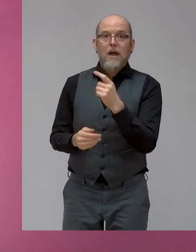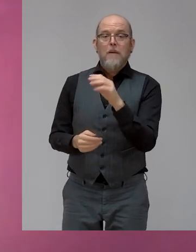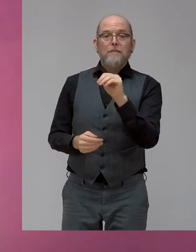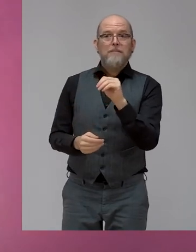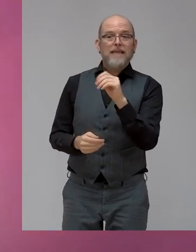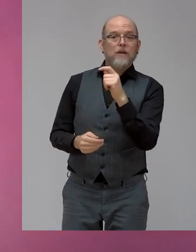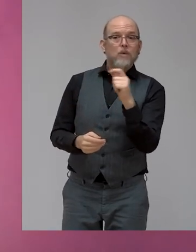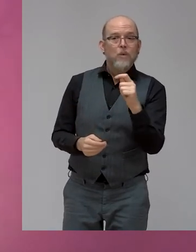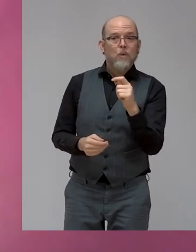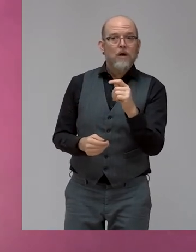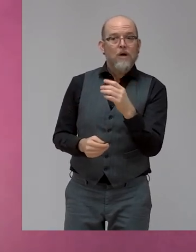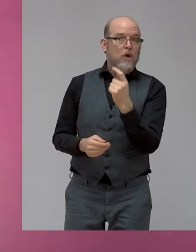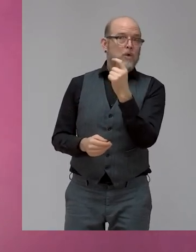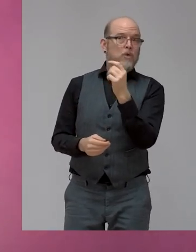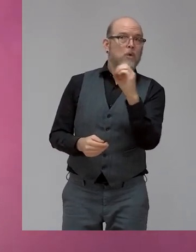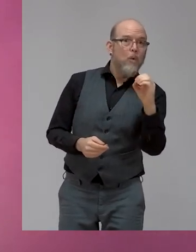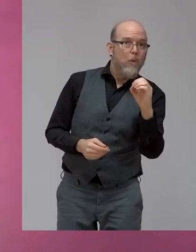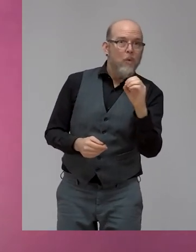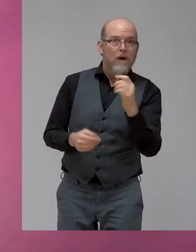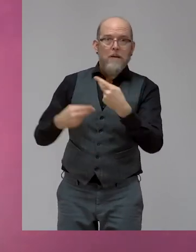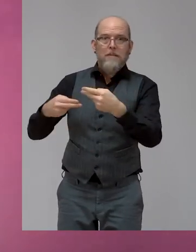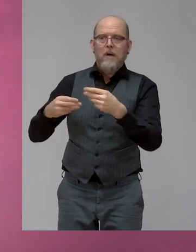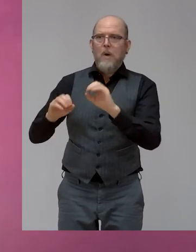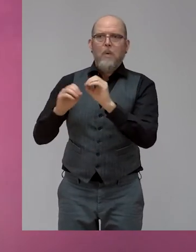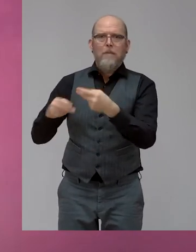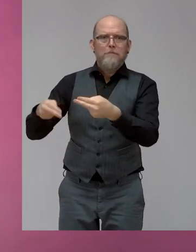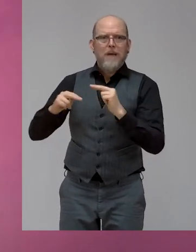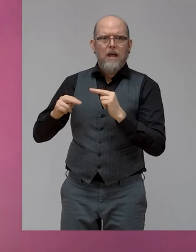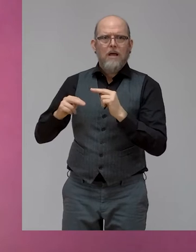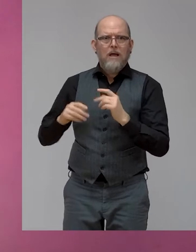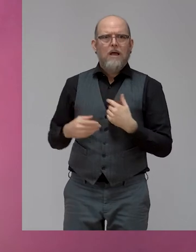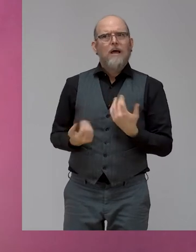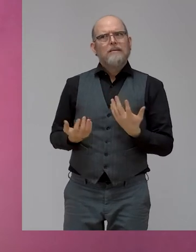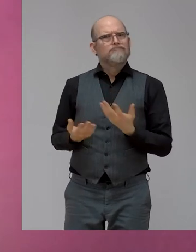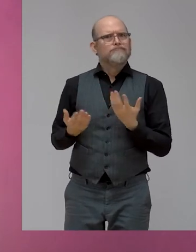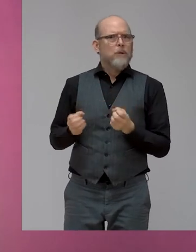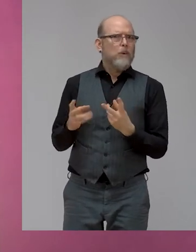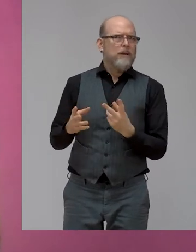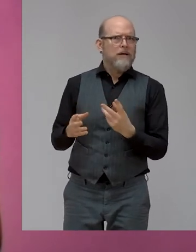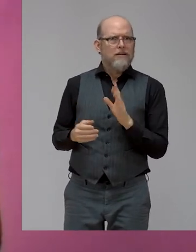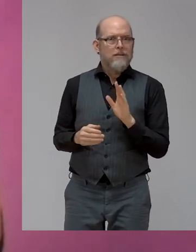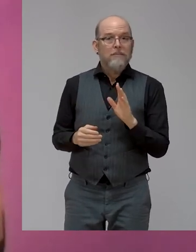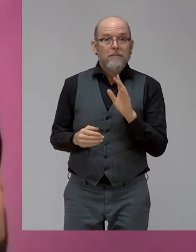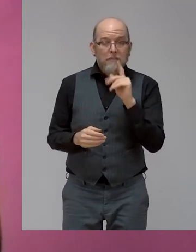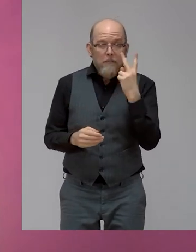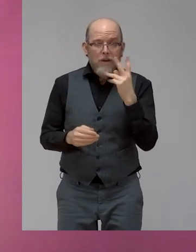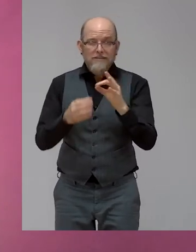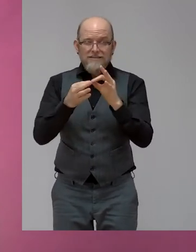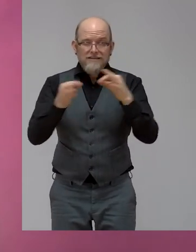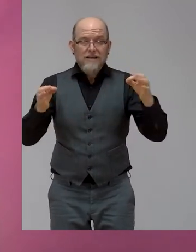embarrassing. But there is a phrase that's even more important than that, and that is, I see you.